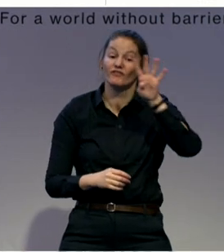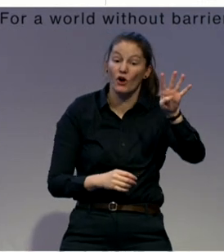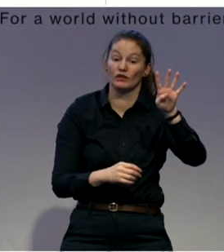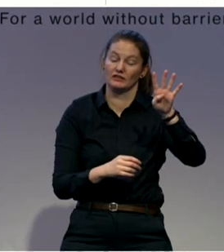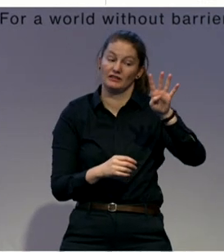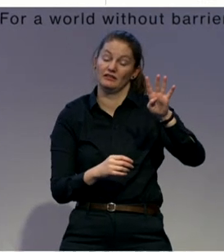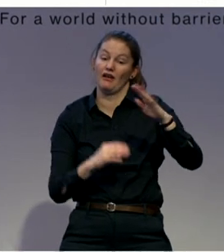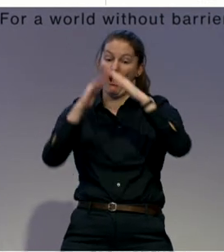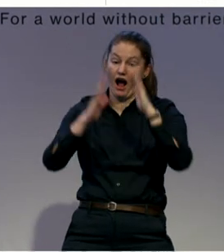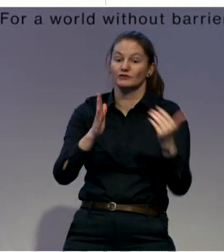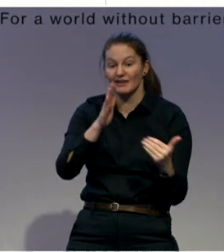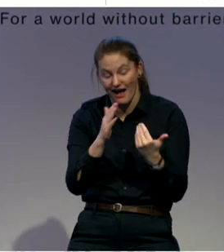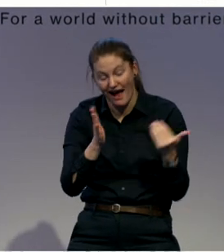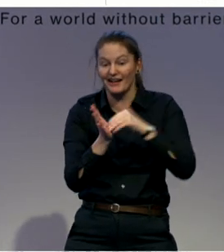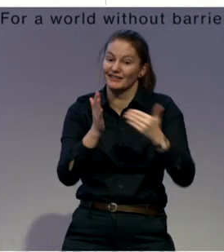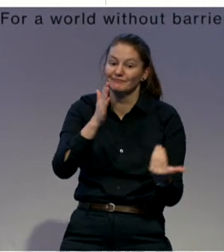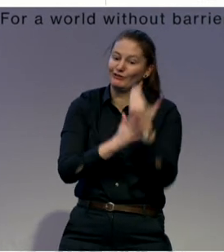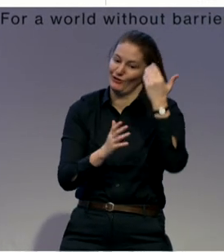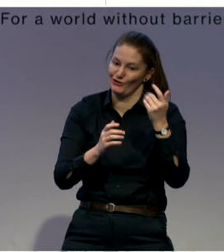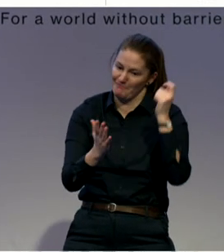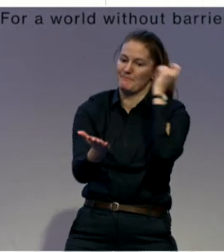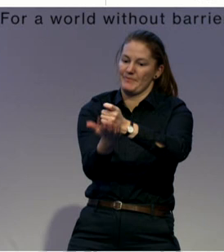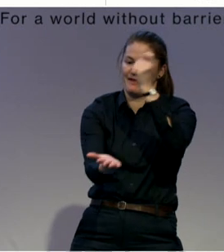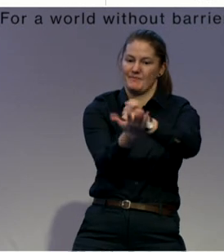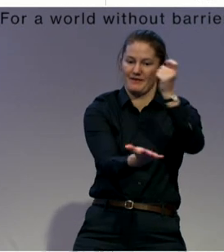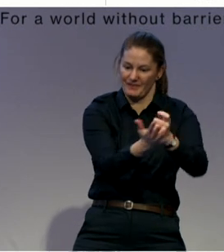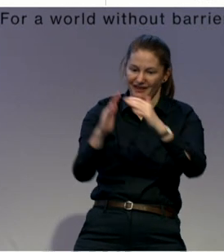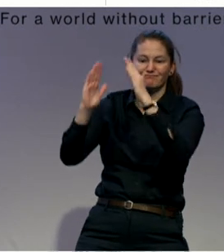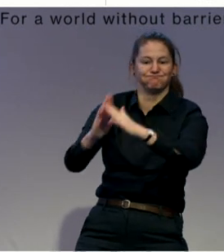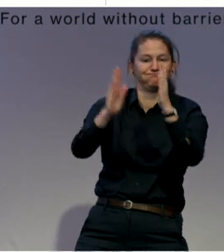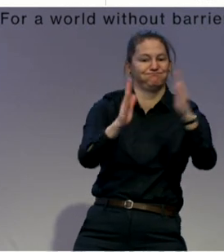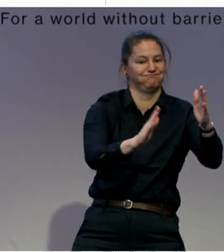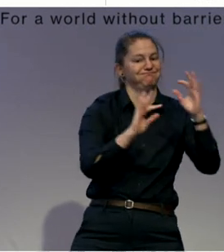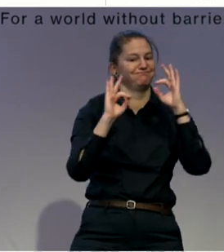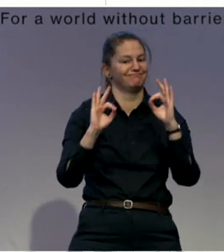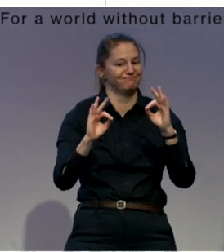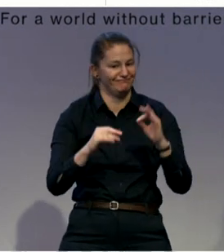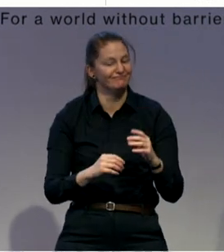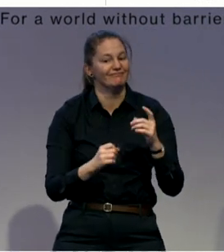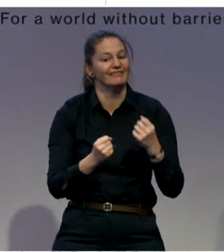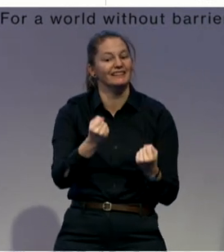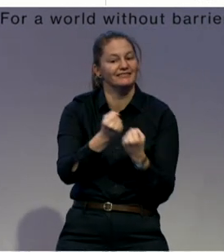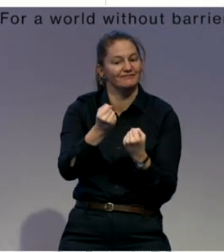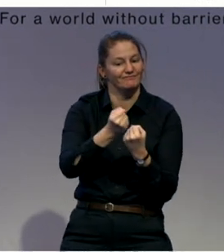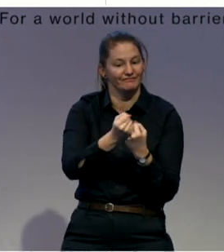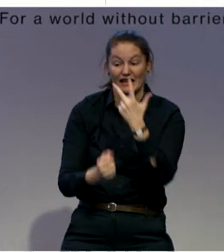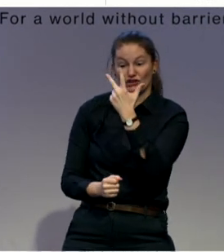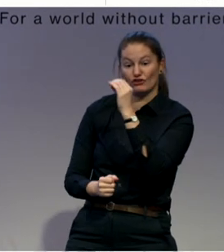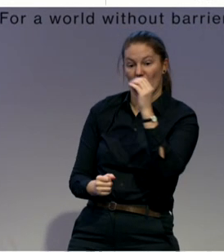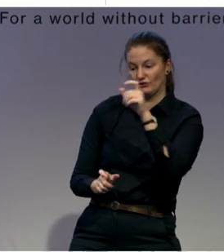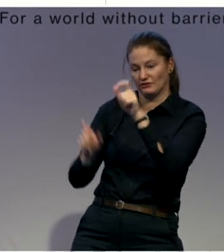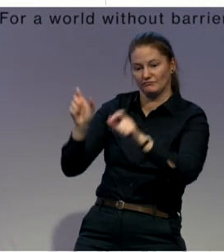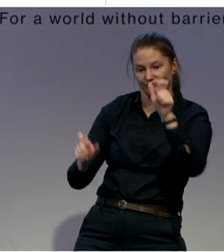three hundred people with disabilities to move out of institutions. And